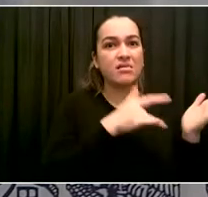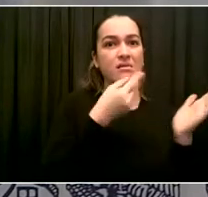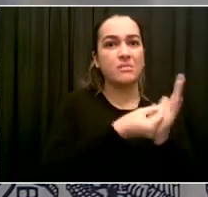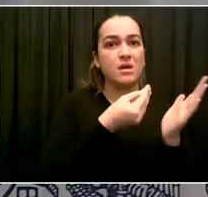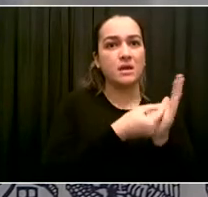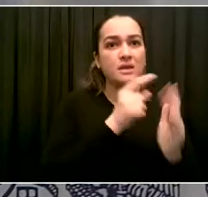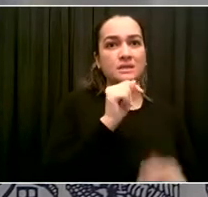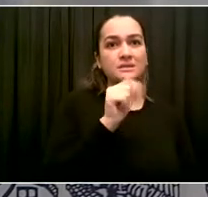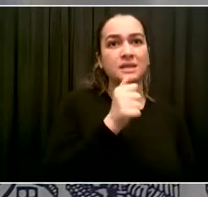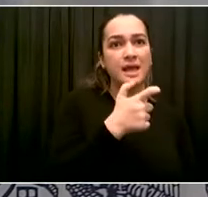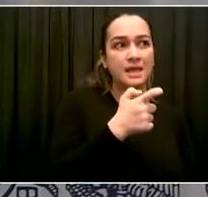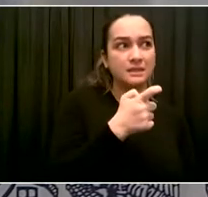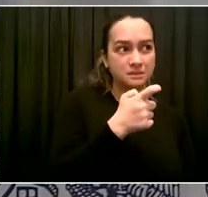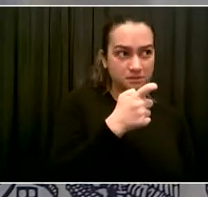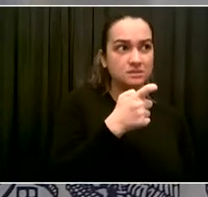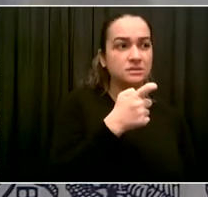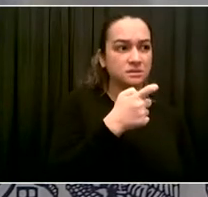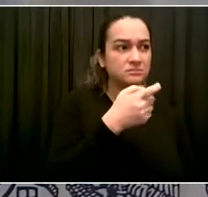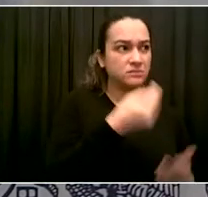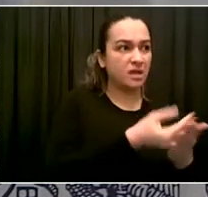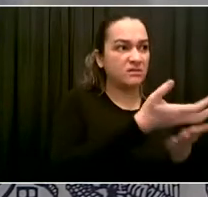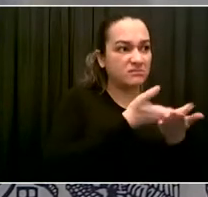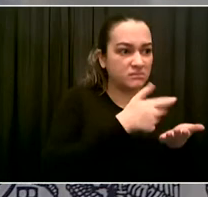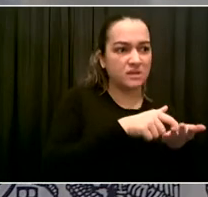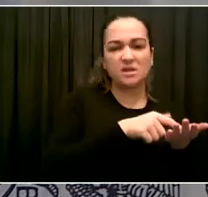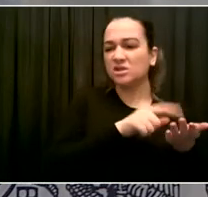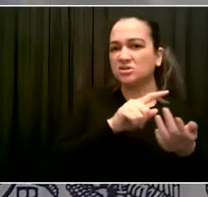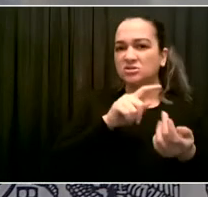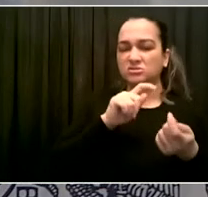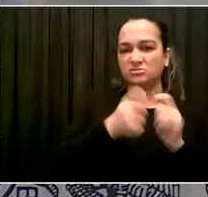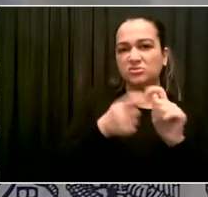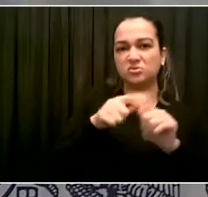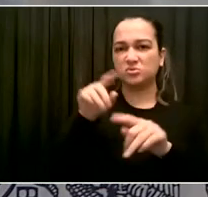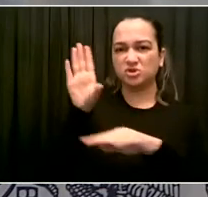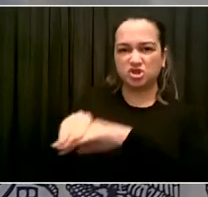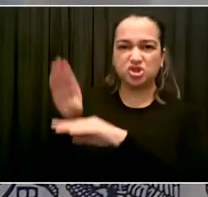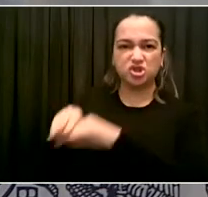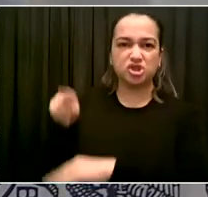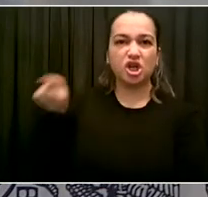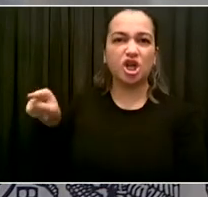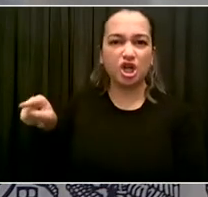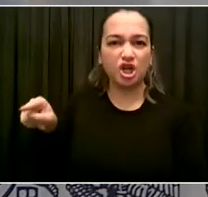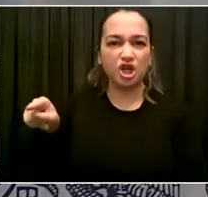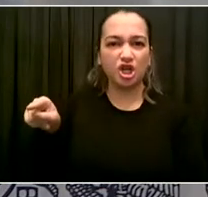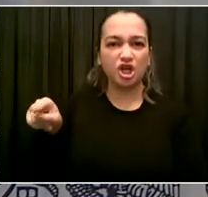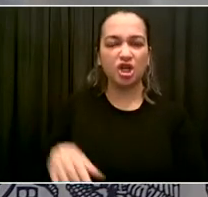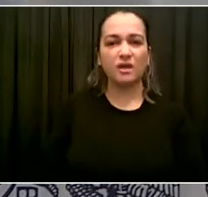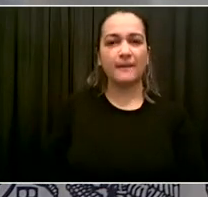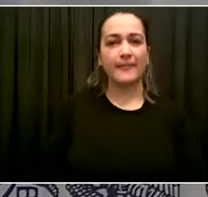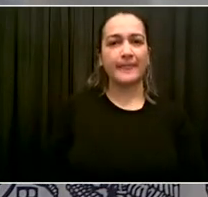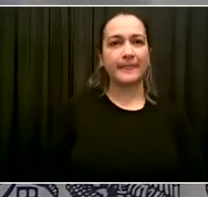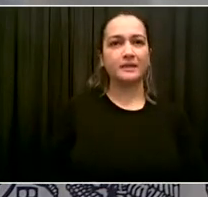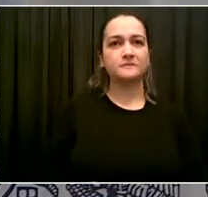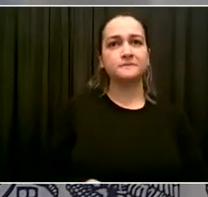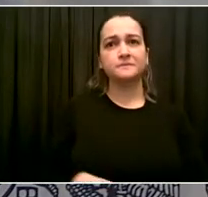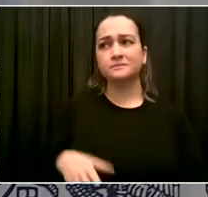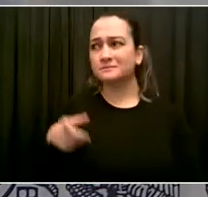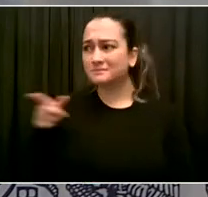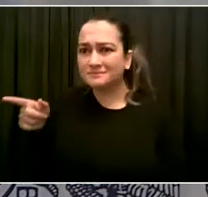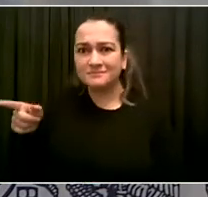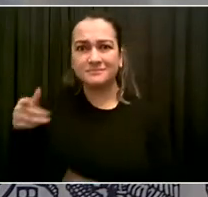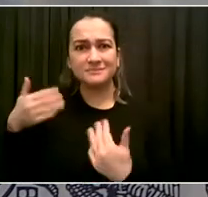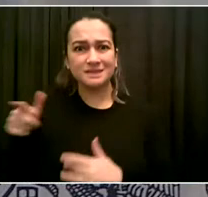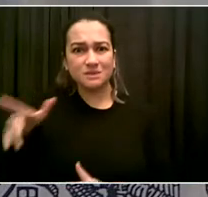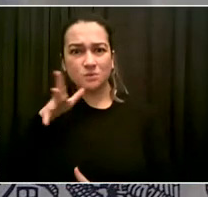harassment that she experienced by a public official. So this is really cynical